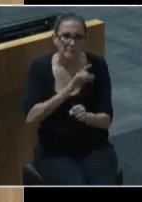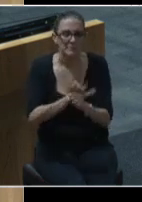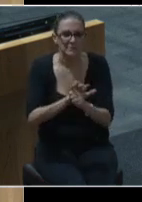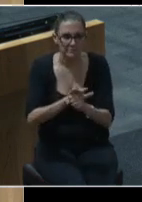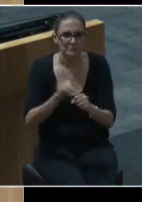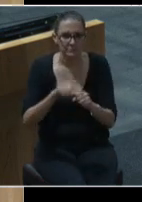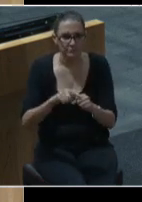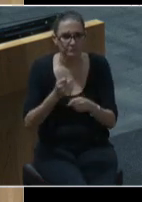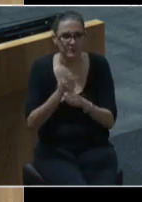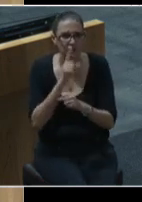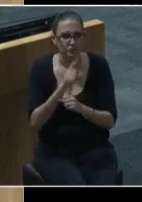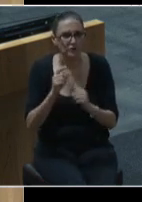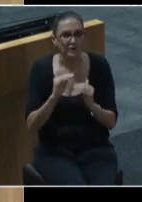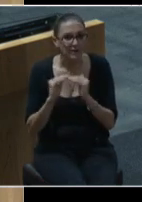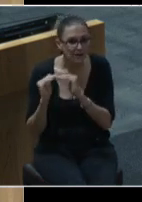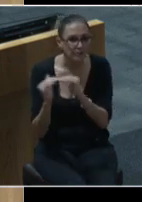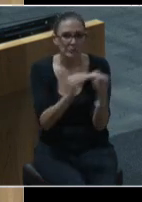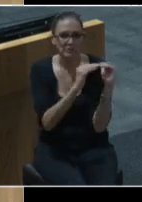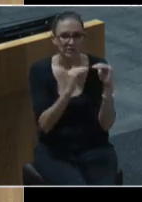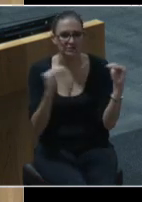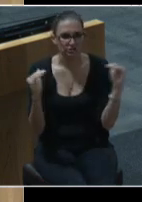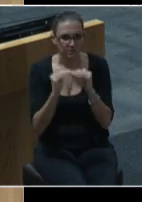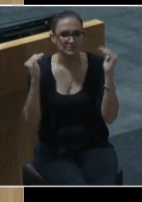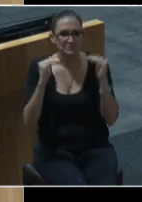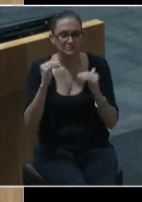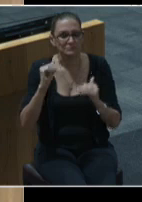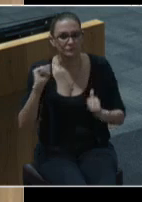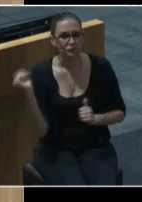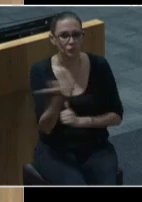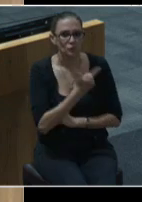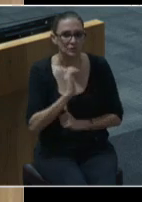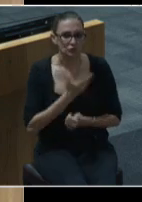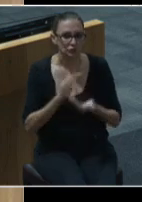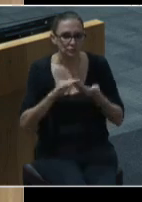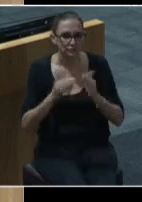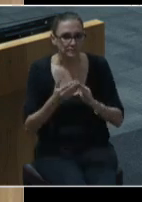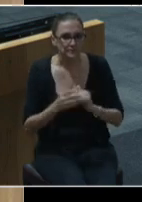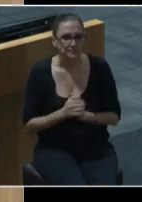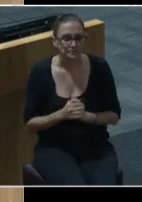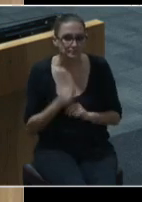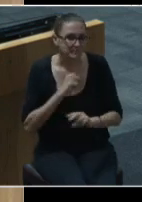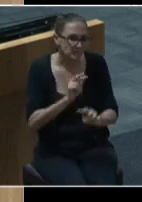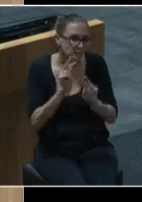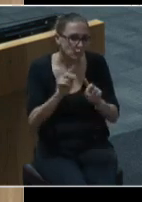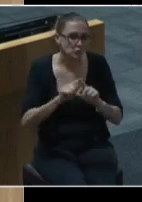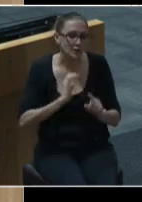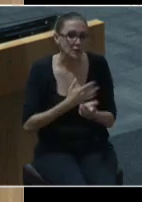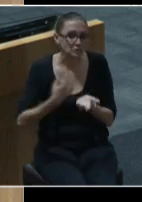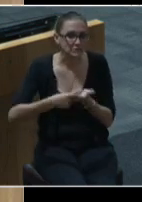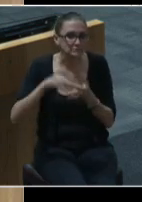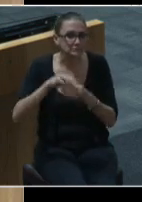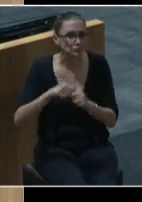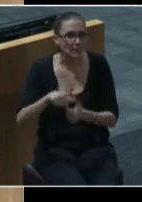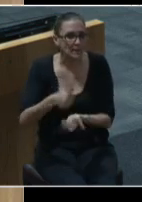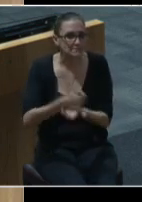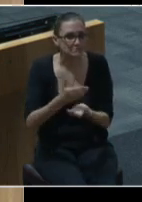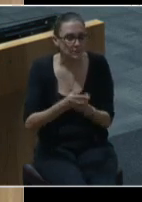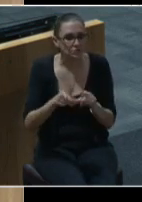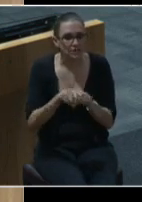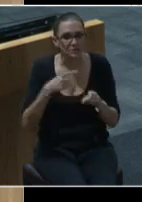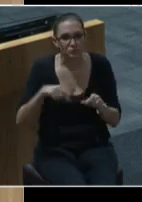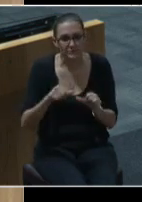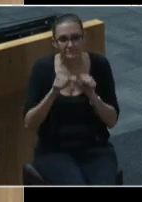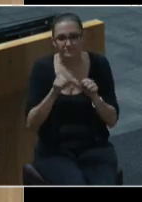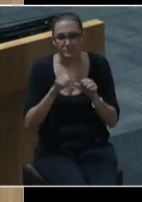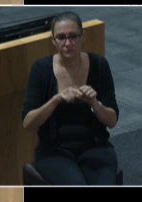promoting justice and equity across our community. I look forward to our discussions about this budget as we continue to